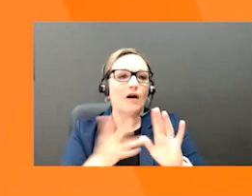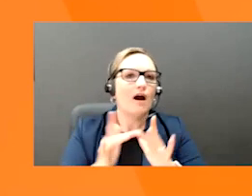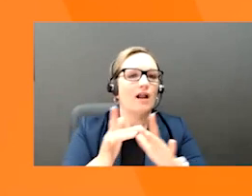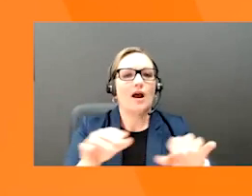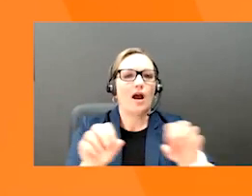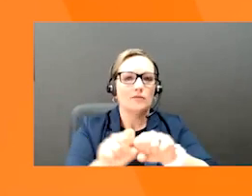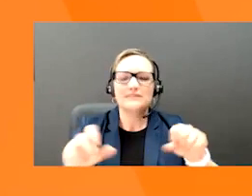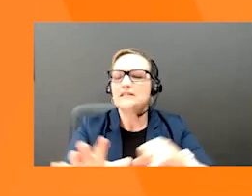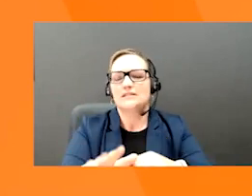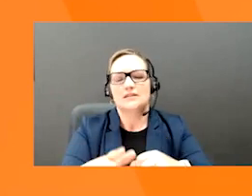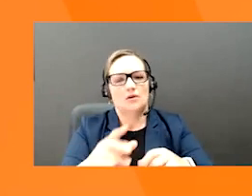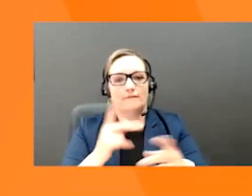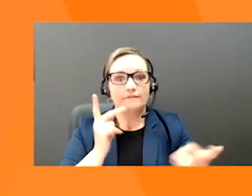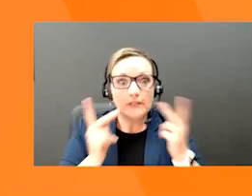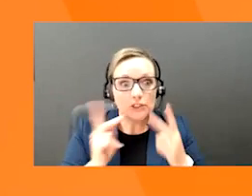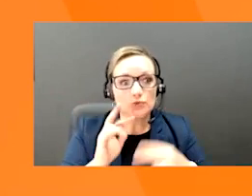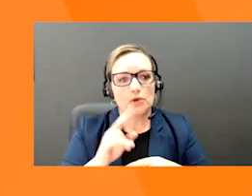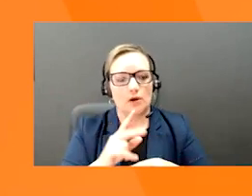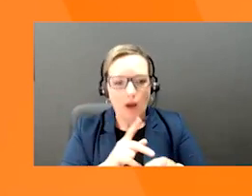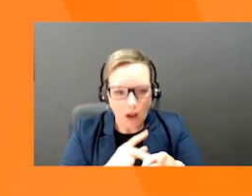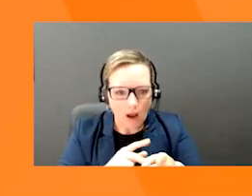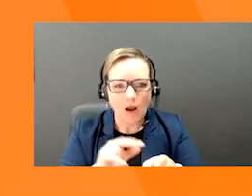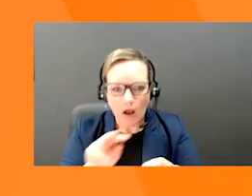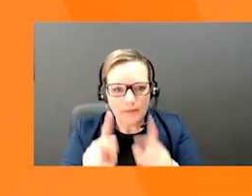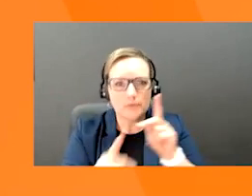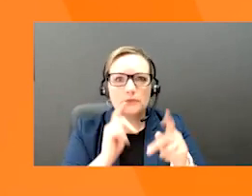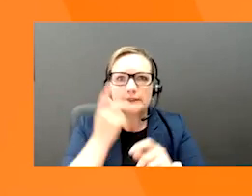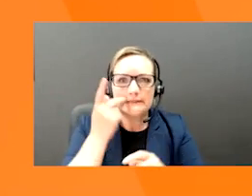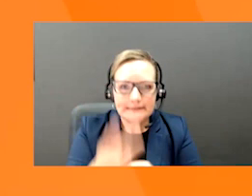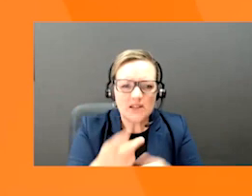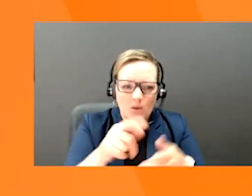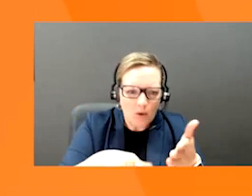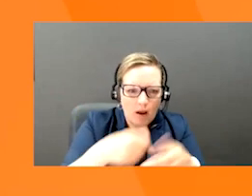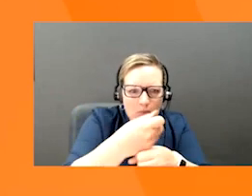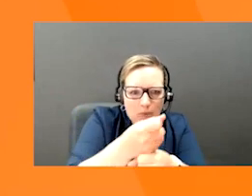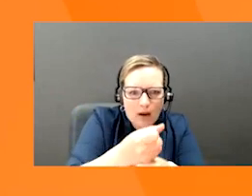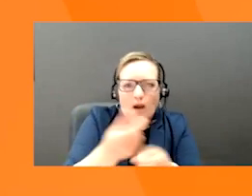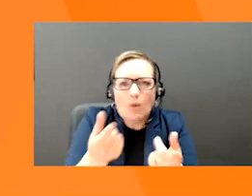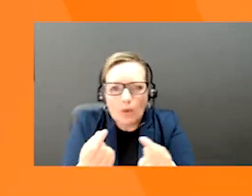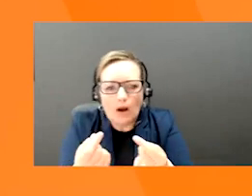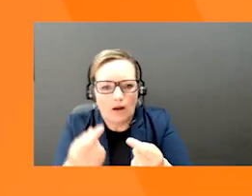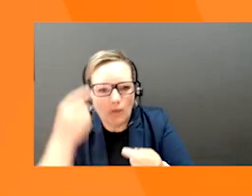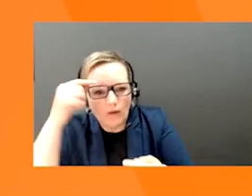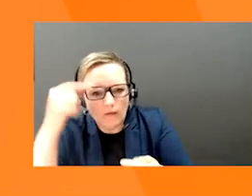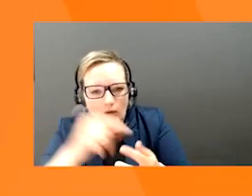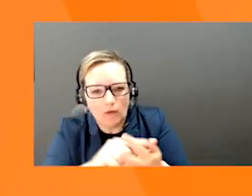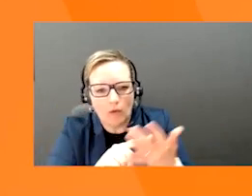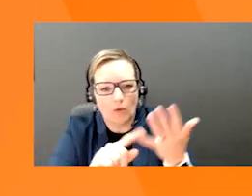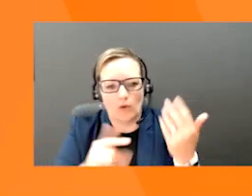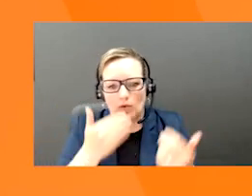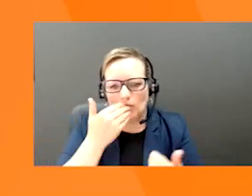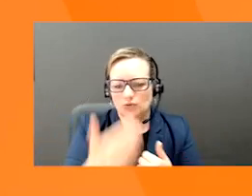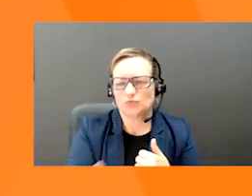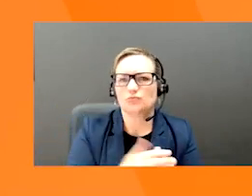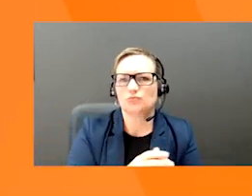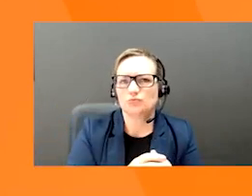It's a great way to visually share and illustrate what your product is and how it does. And, you know, sometimes